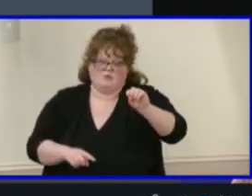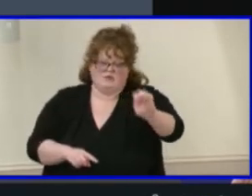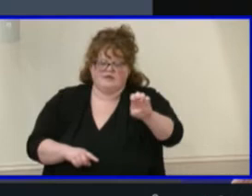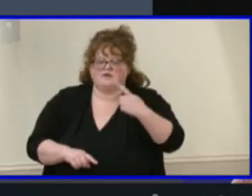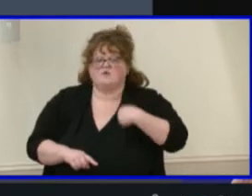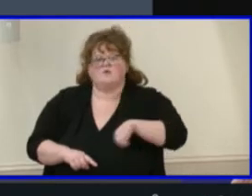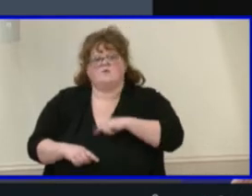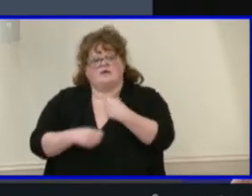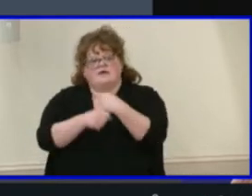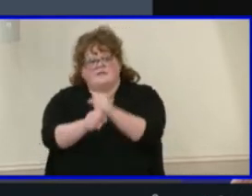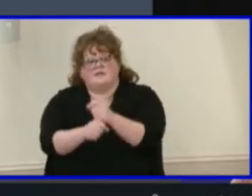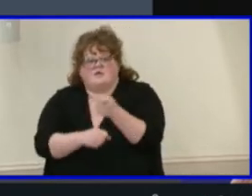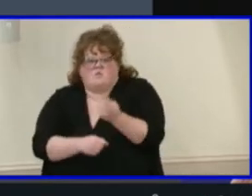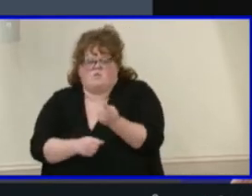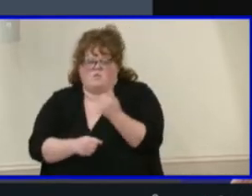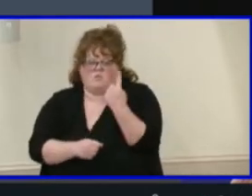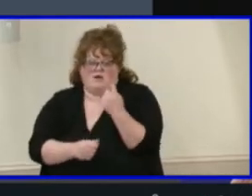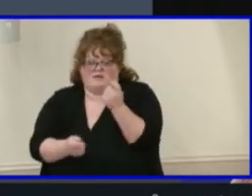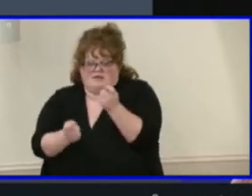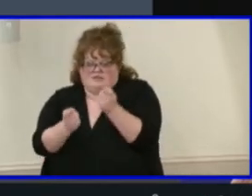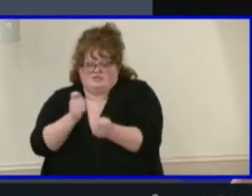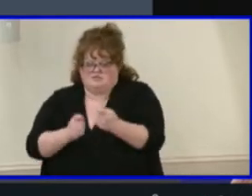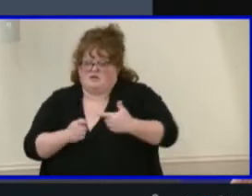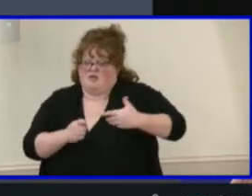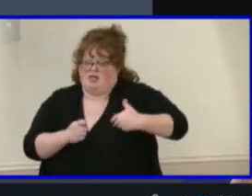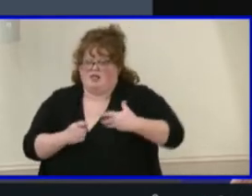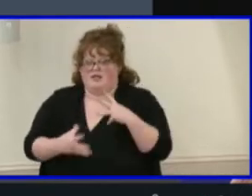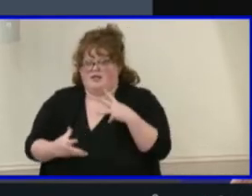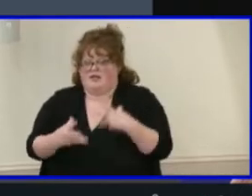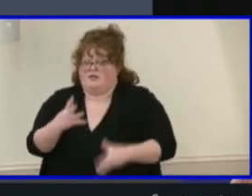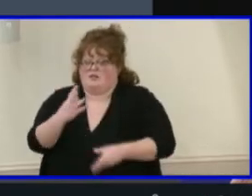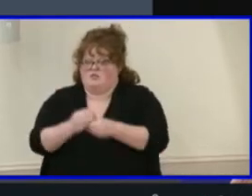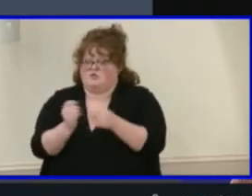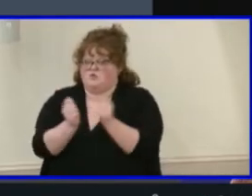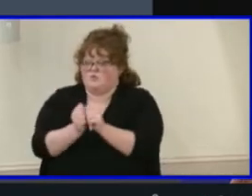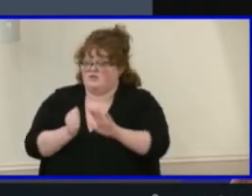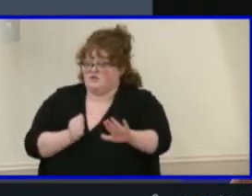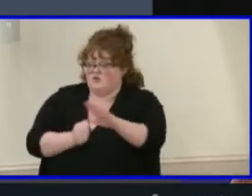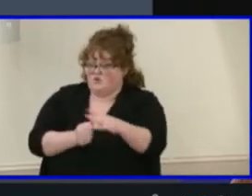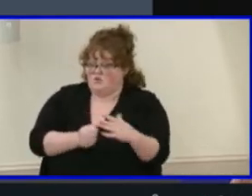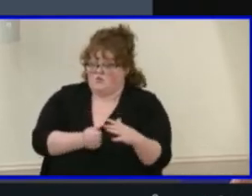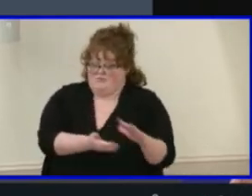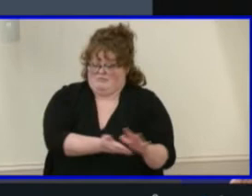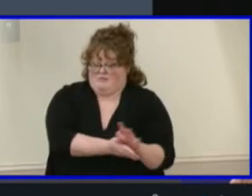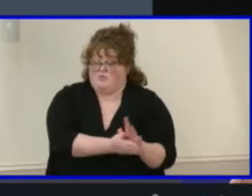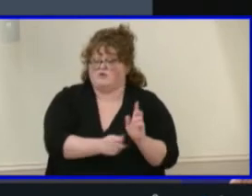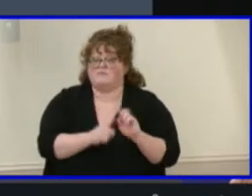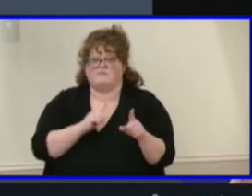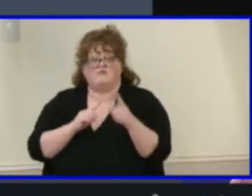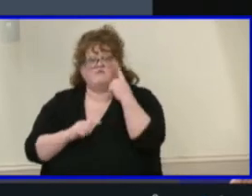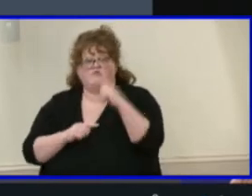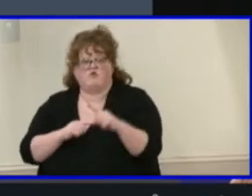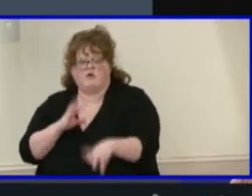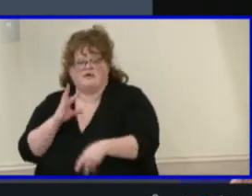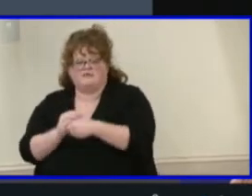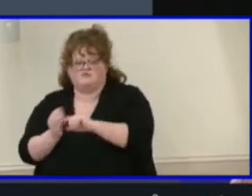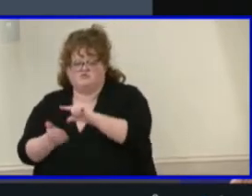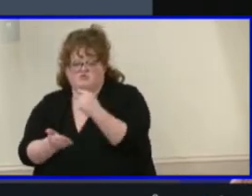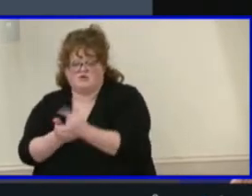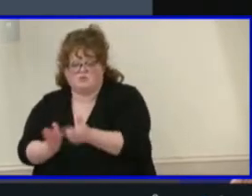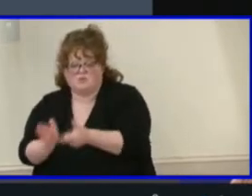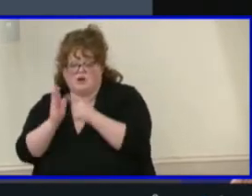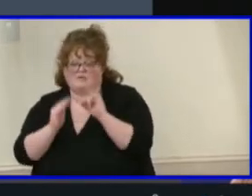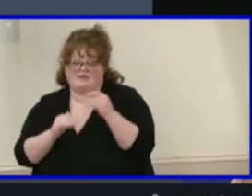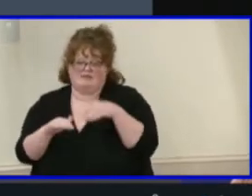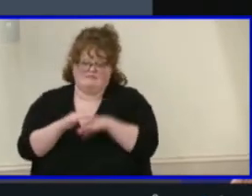one additional revision that is not yet in your school summary under additional graduation requirements for students who entered 9th grade